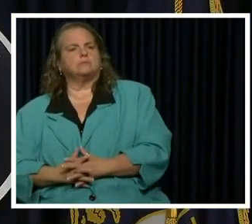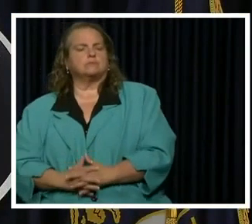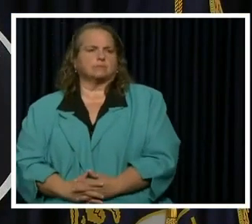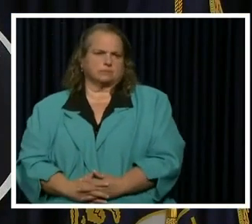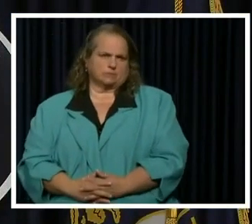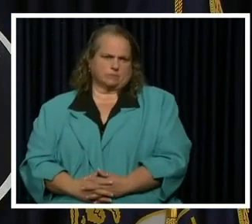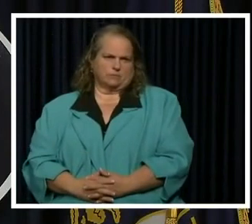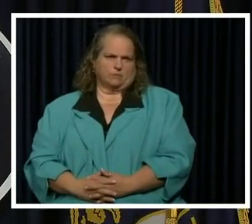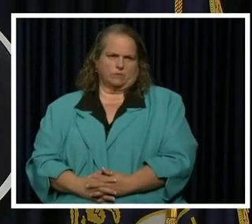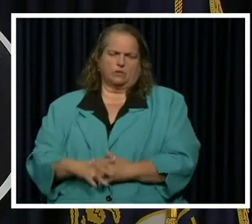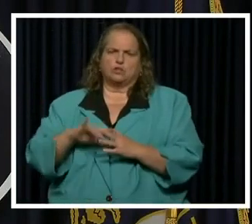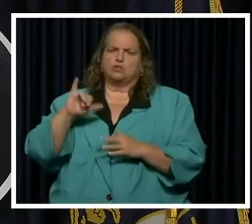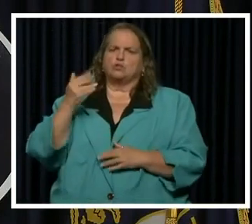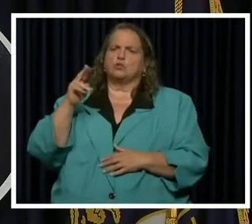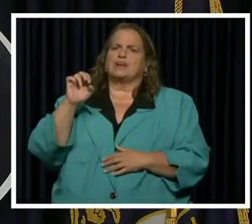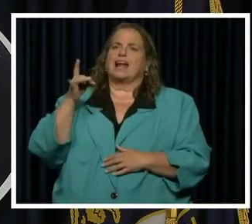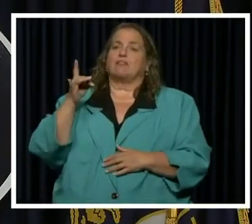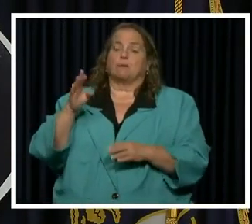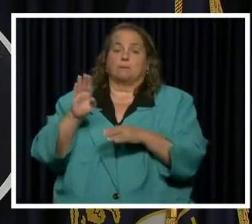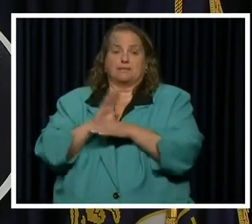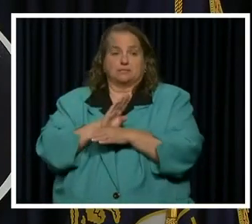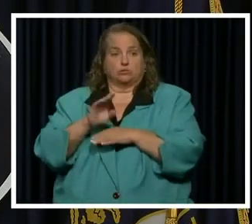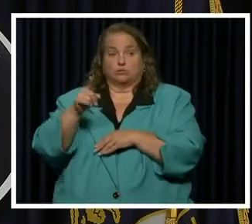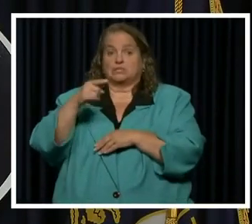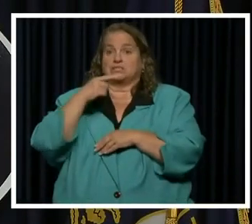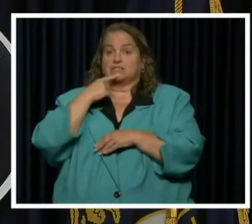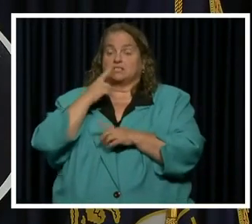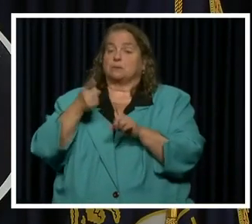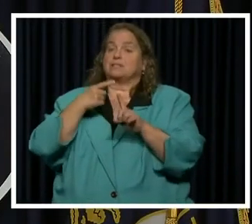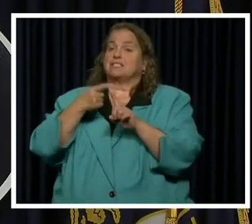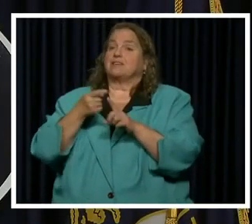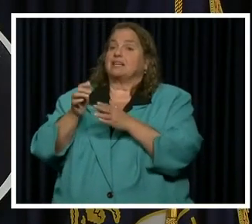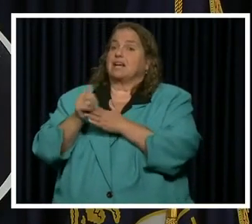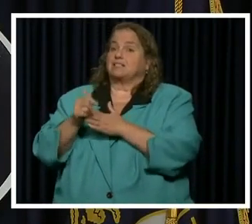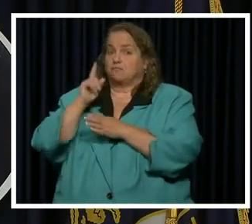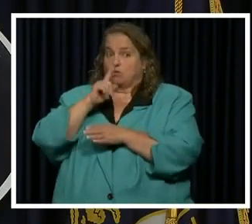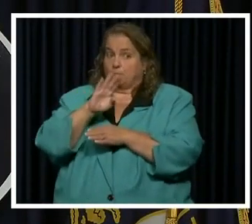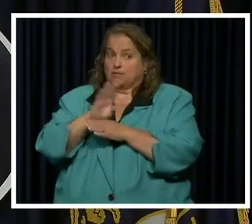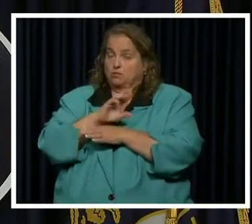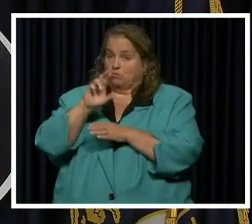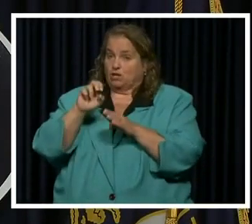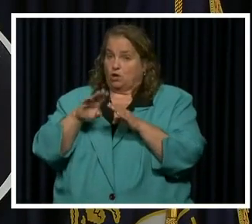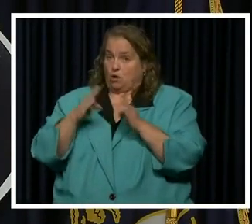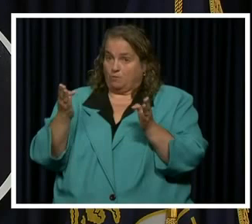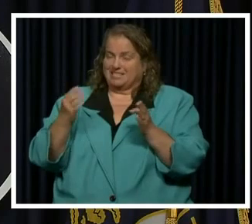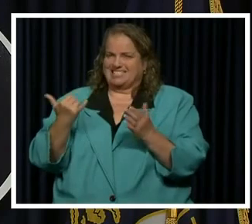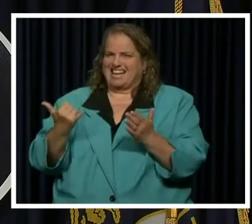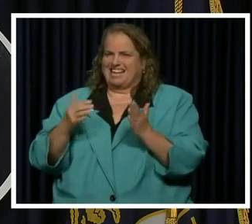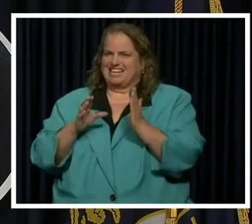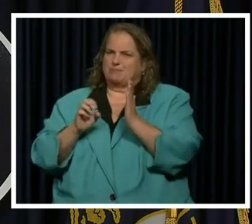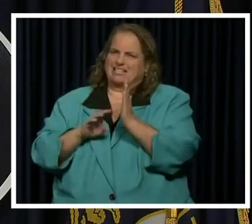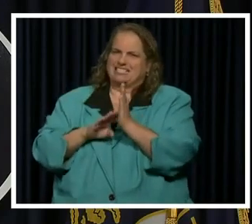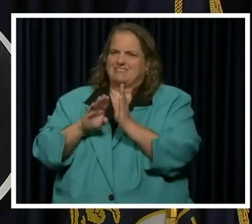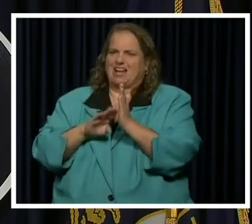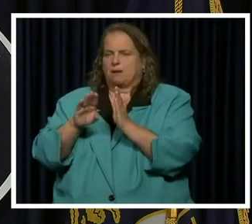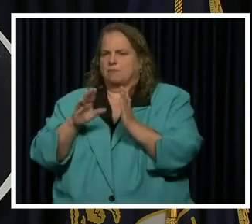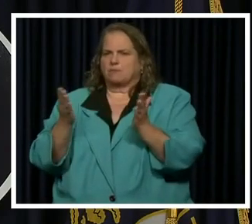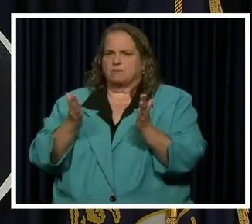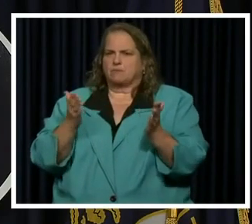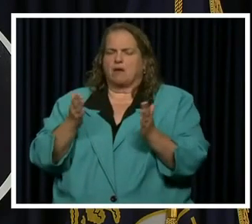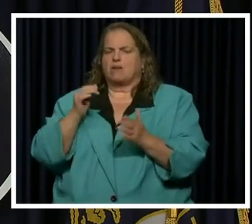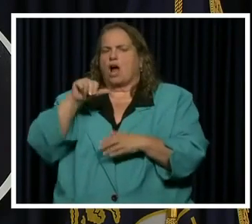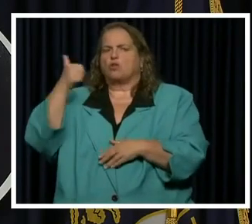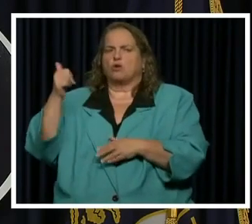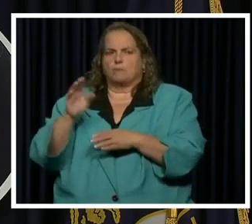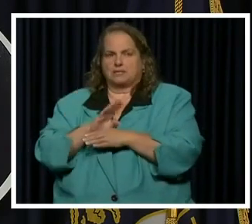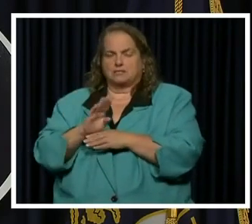going back to the June 8th businesses, I know you said that the specific guidance for those businesses were reopened. It's still kind of being developed. But do you anticipate there being